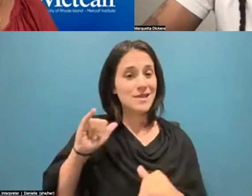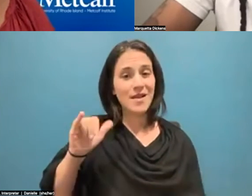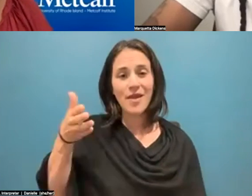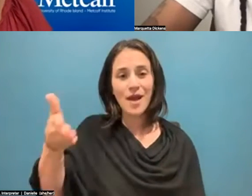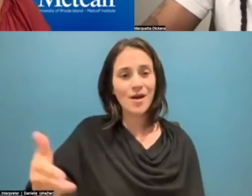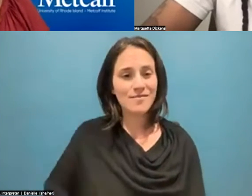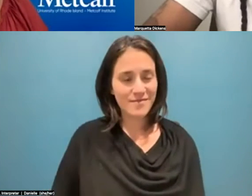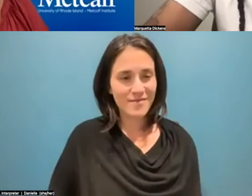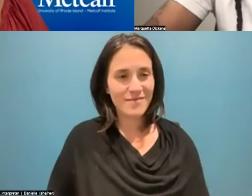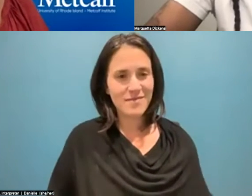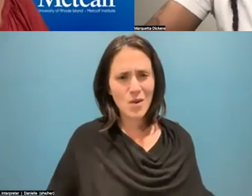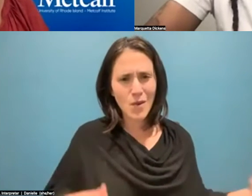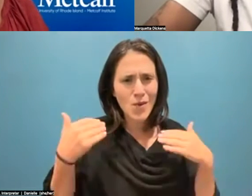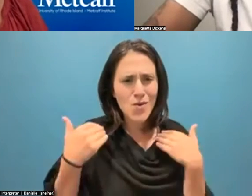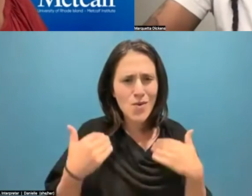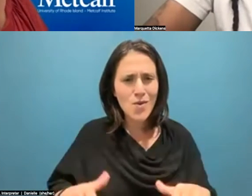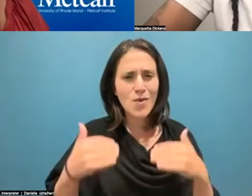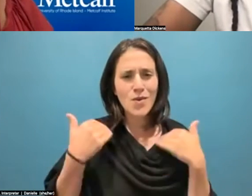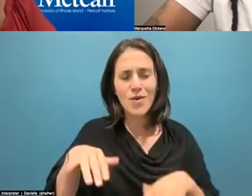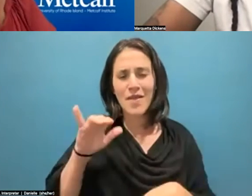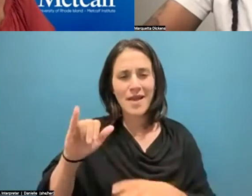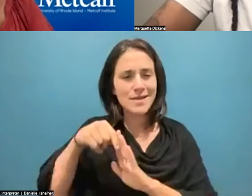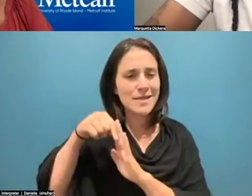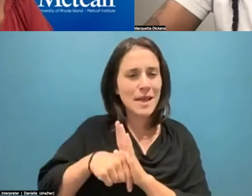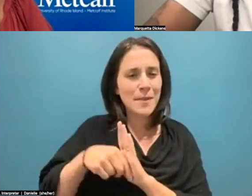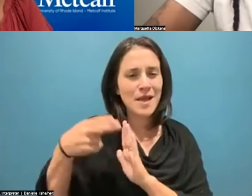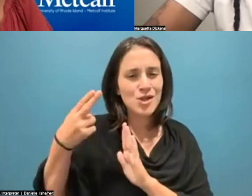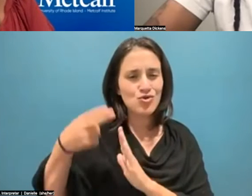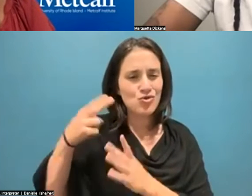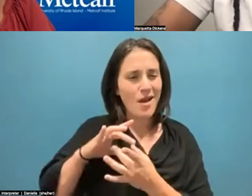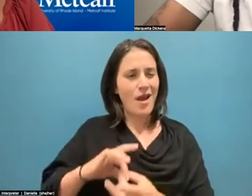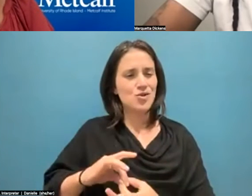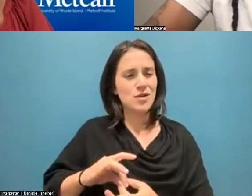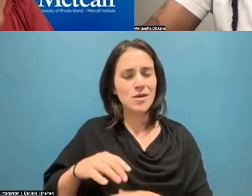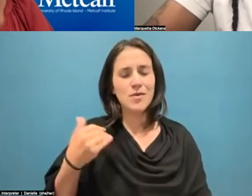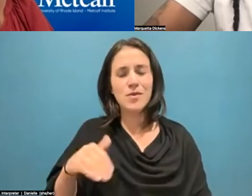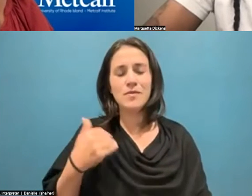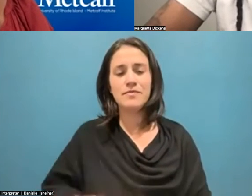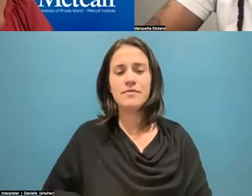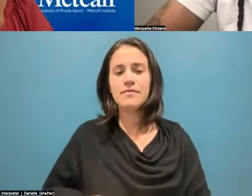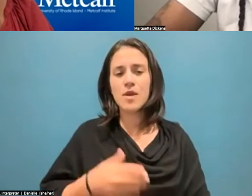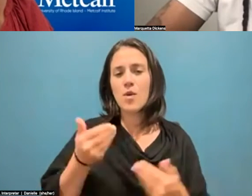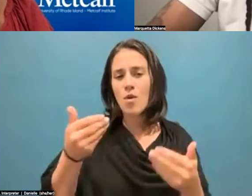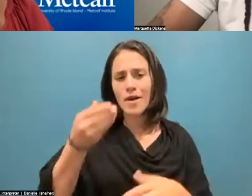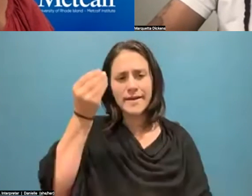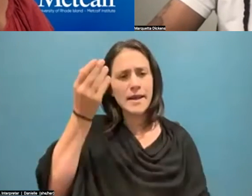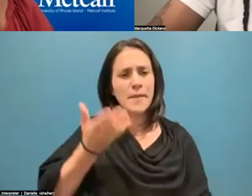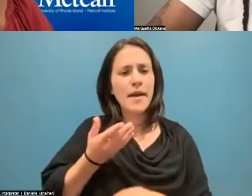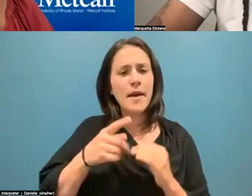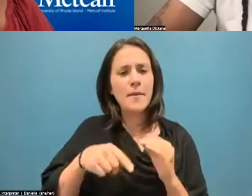That deep history and that deep connection. So, tell us about your organization